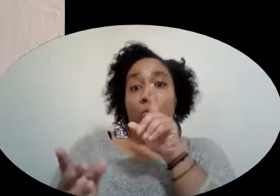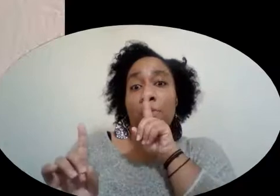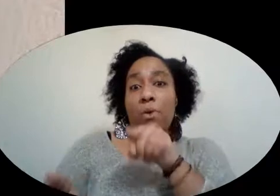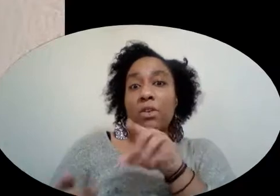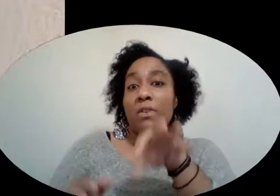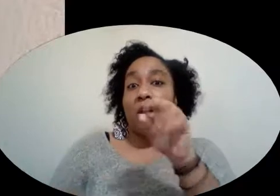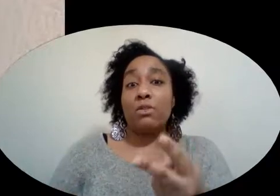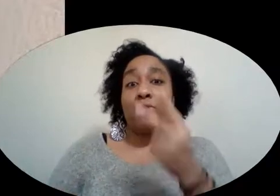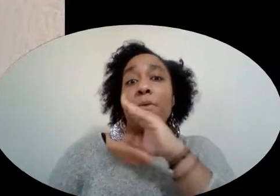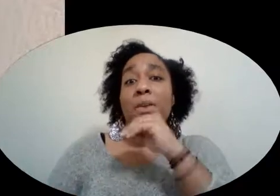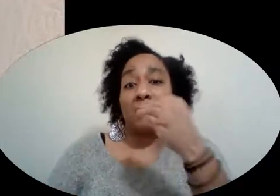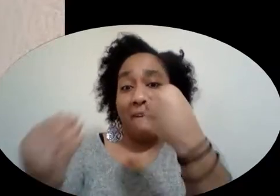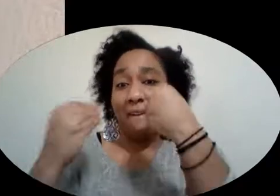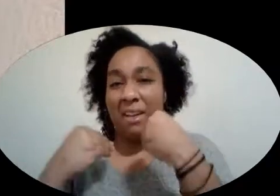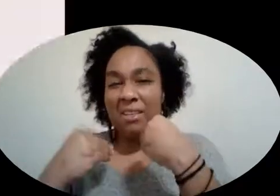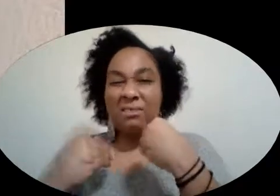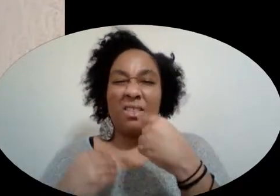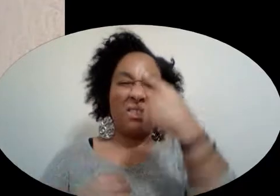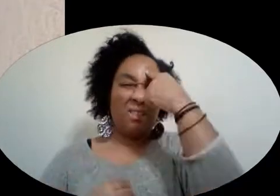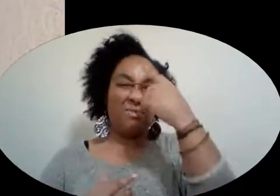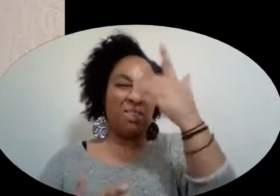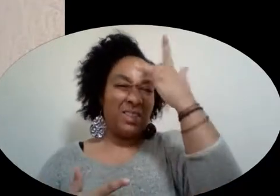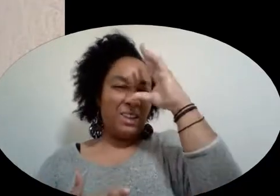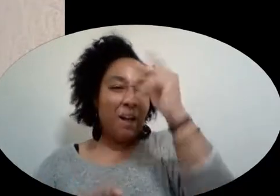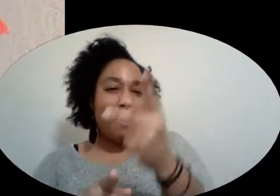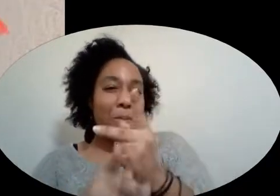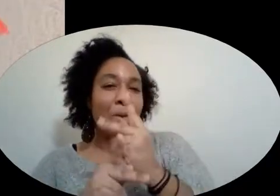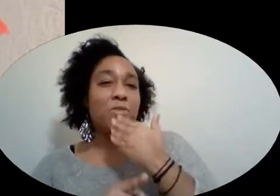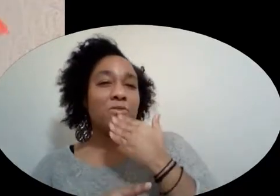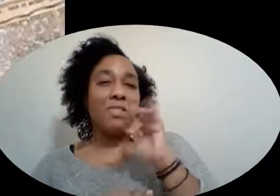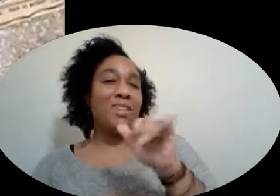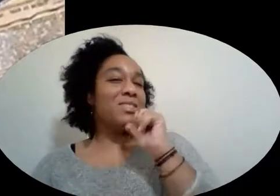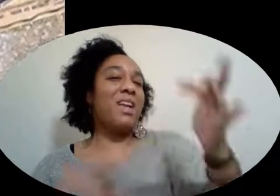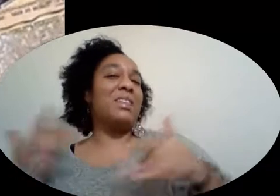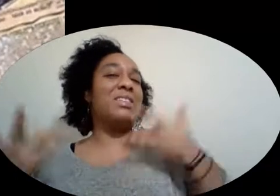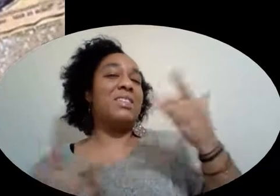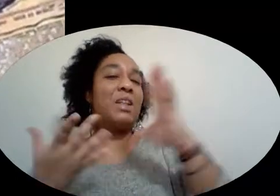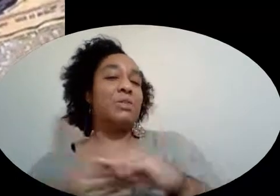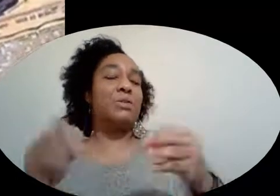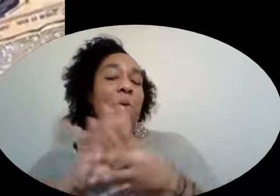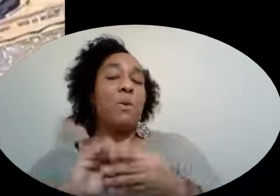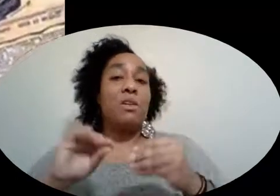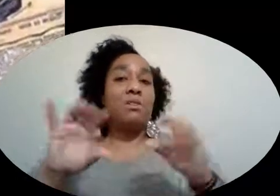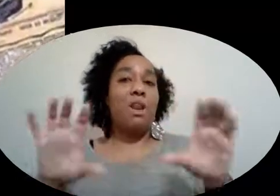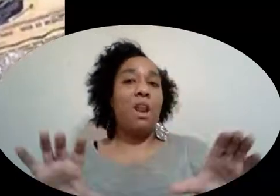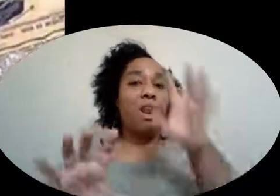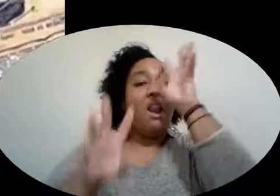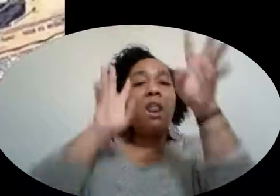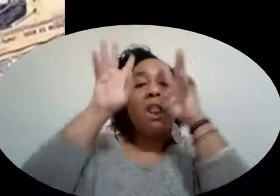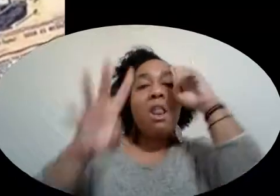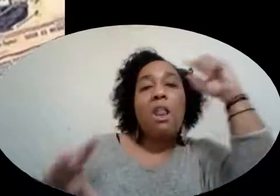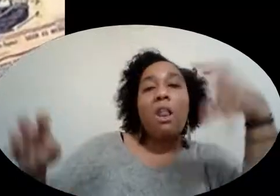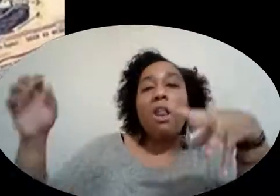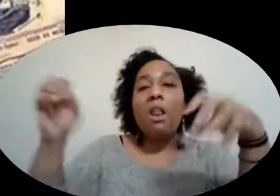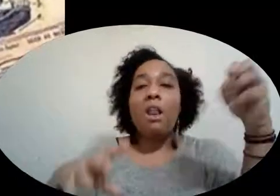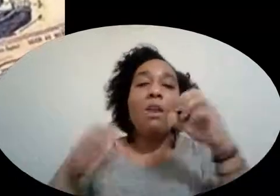dinner They figured a sick guy going to borrow a cup of sugar didn't sound very exciting So they jazzed up the story So all that huff